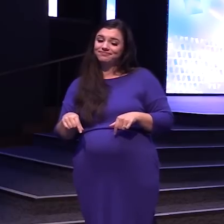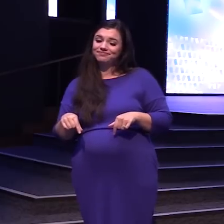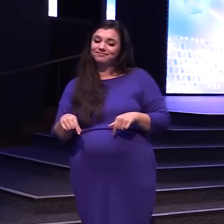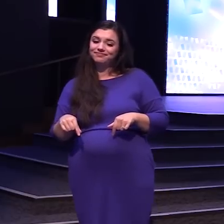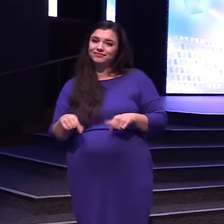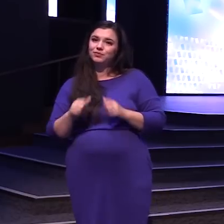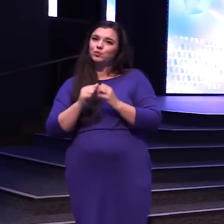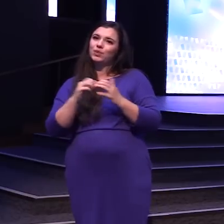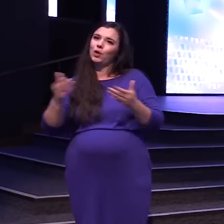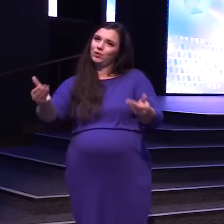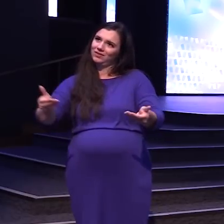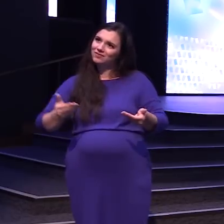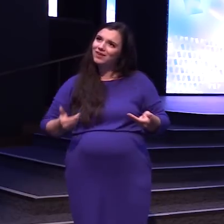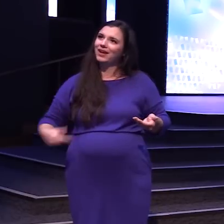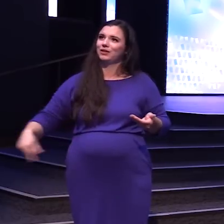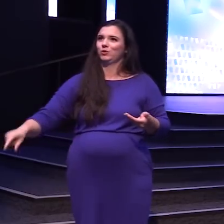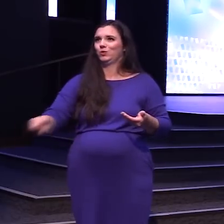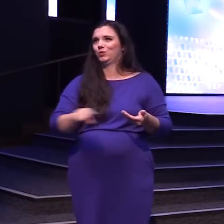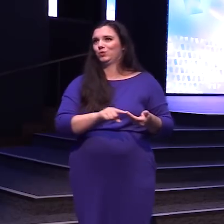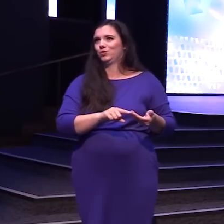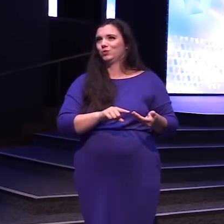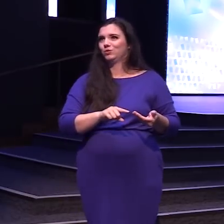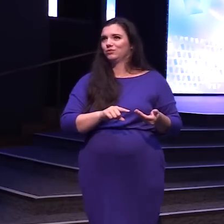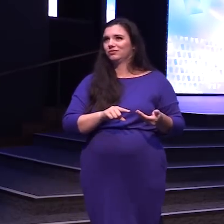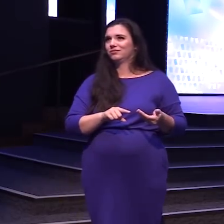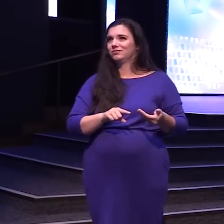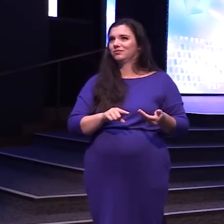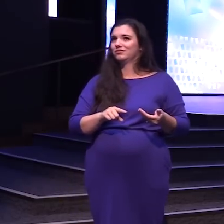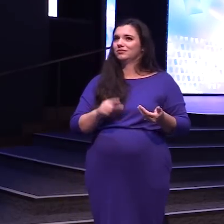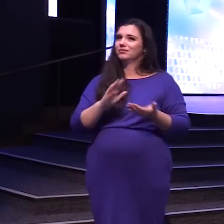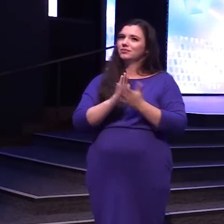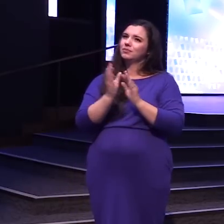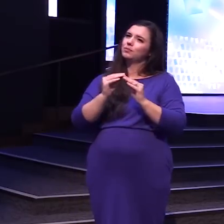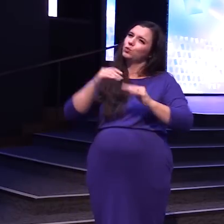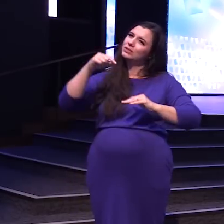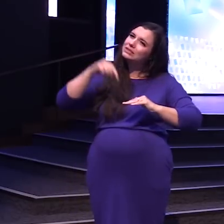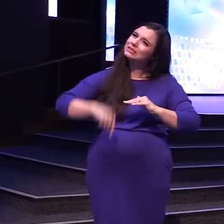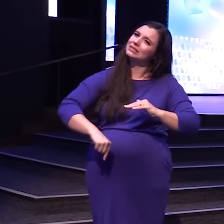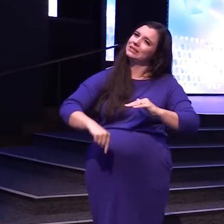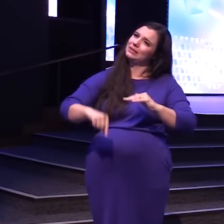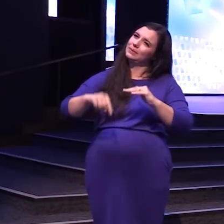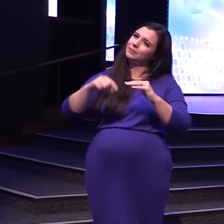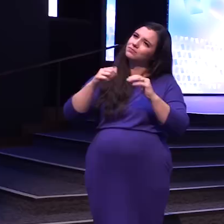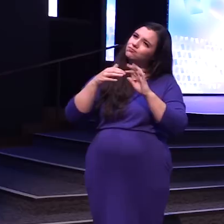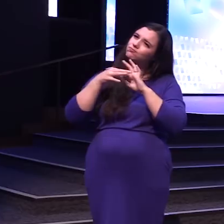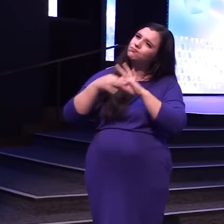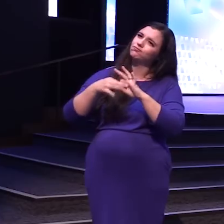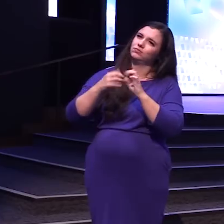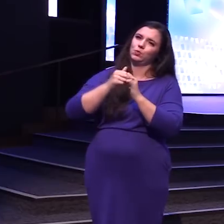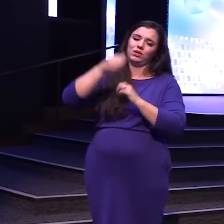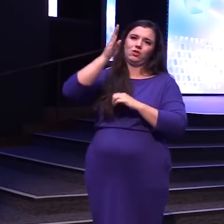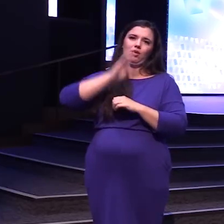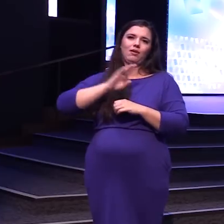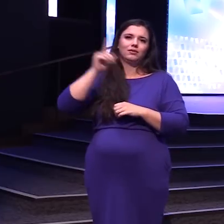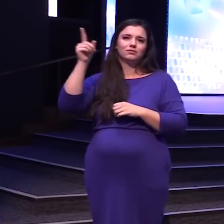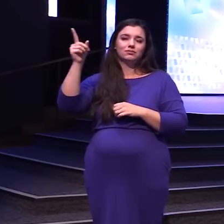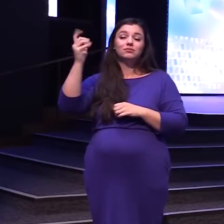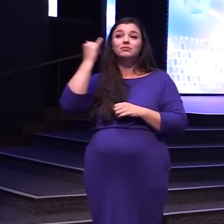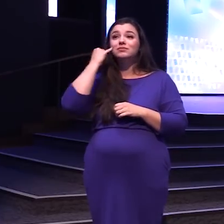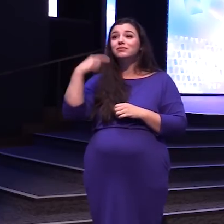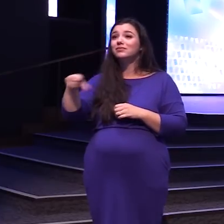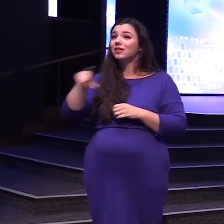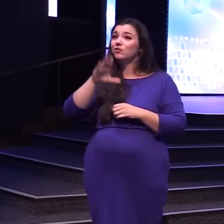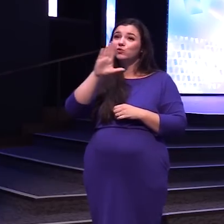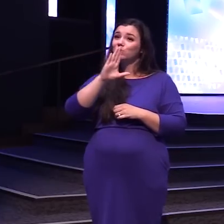And not Invite you To a Deeper Level With God If you've